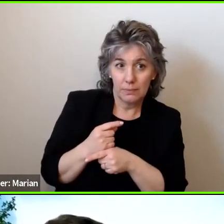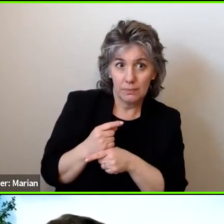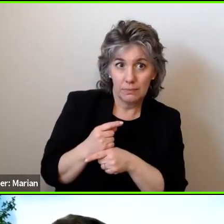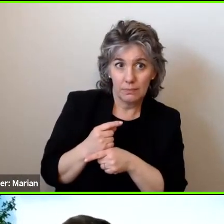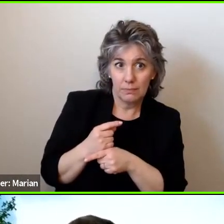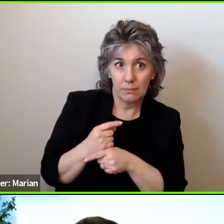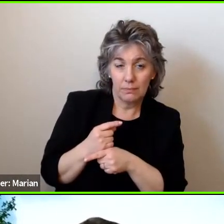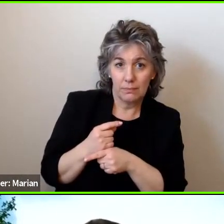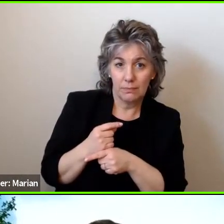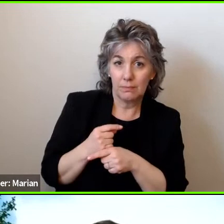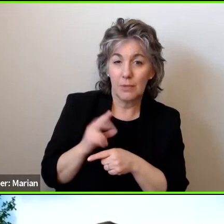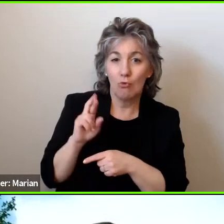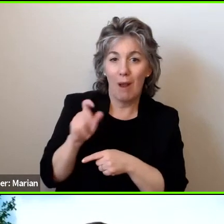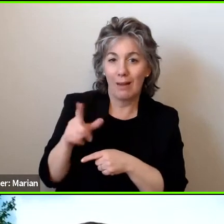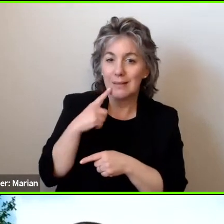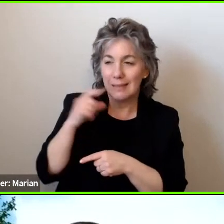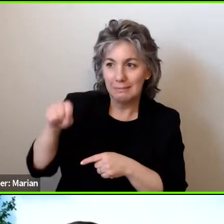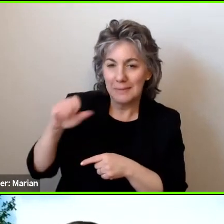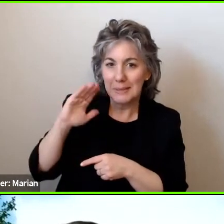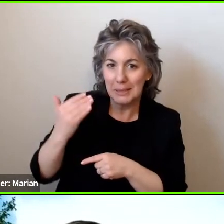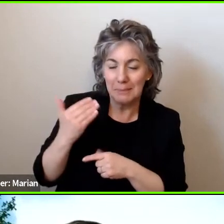Yeah. like, yeah. Right.